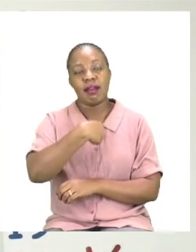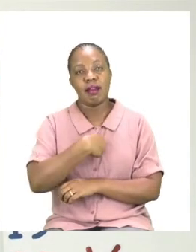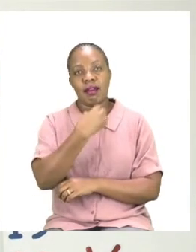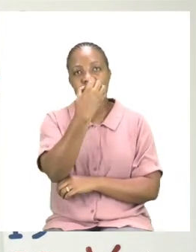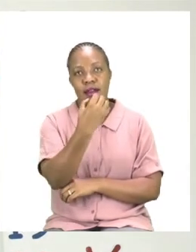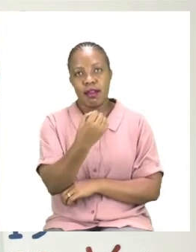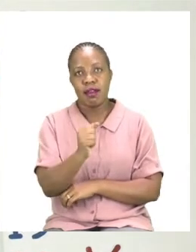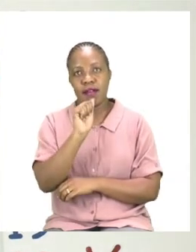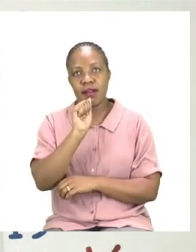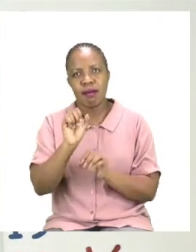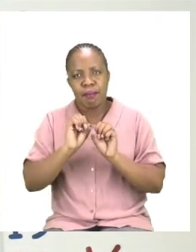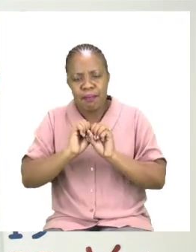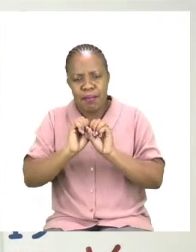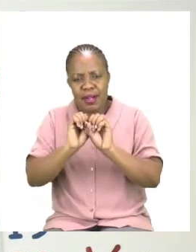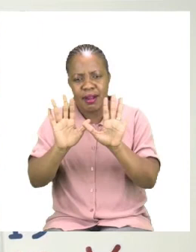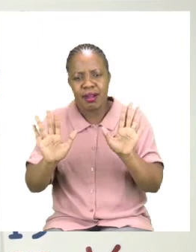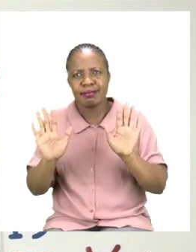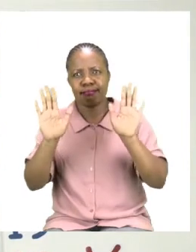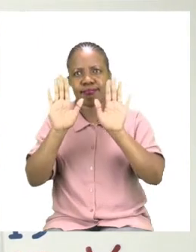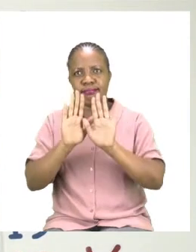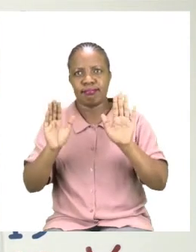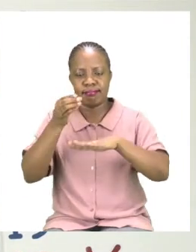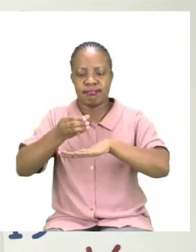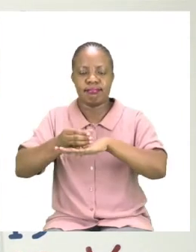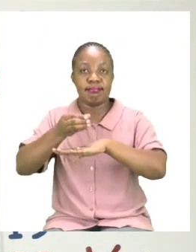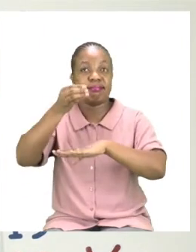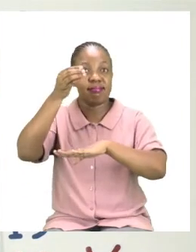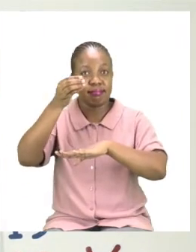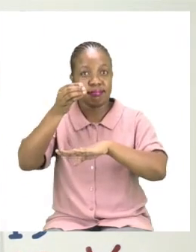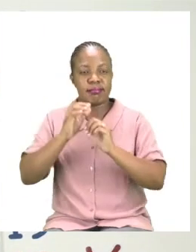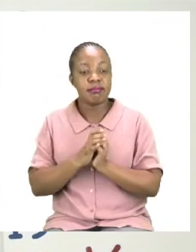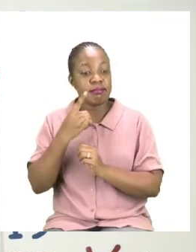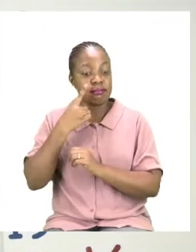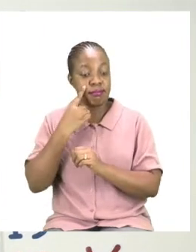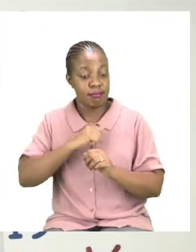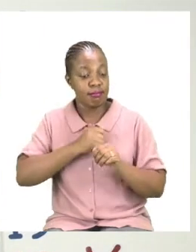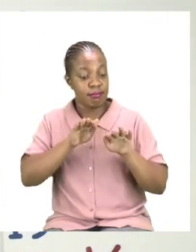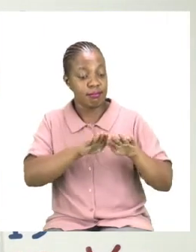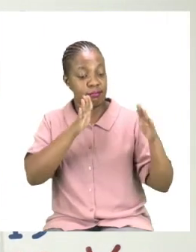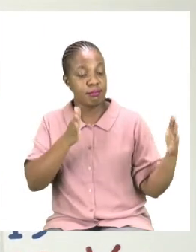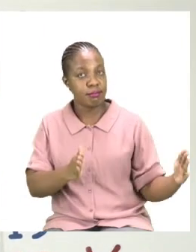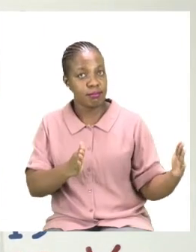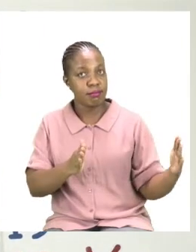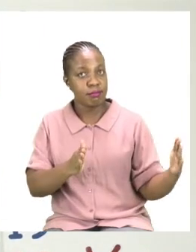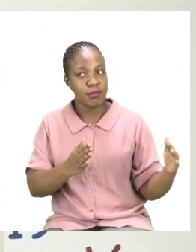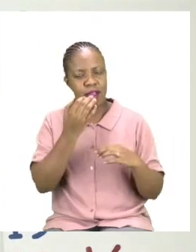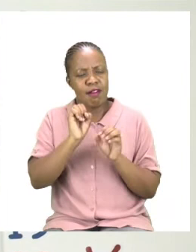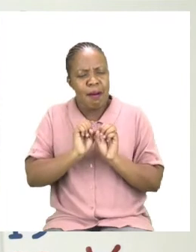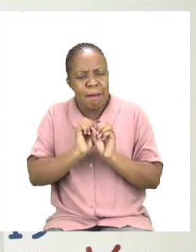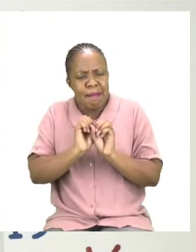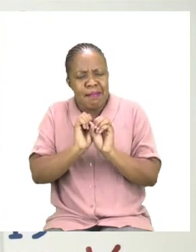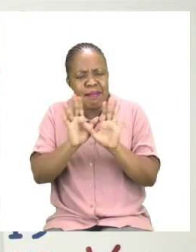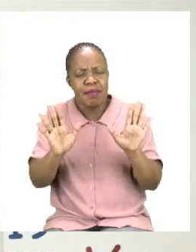bottle. Now you can definitely see that on my table today, I have a brightly coloured bottle.